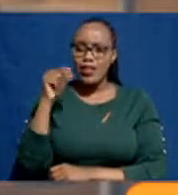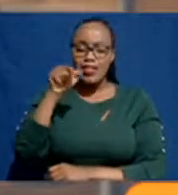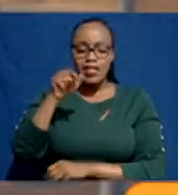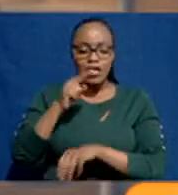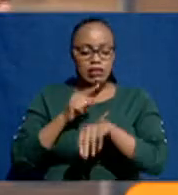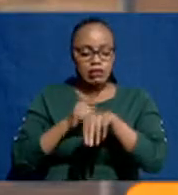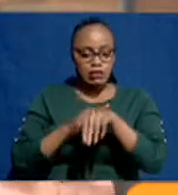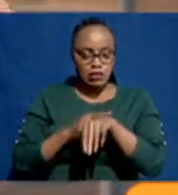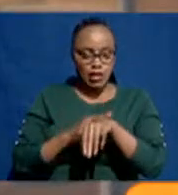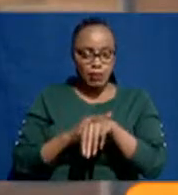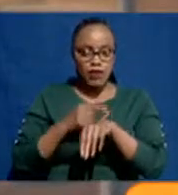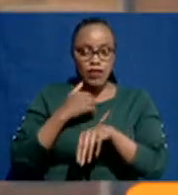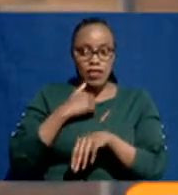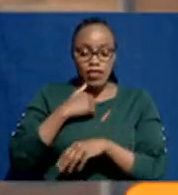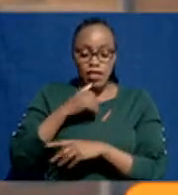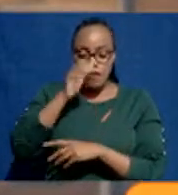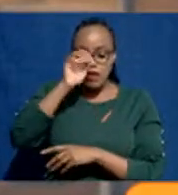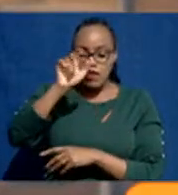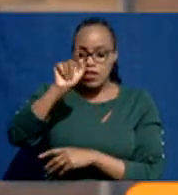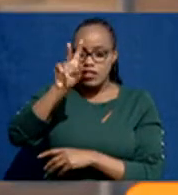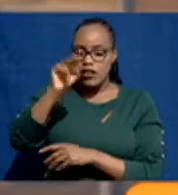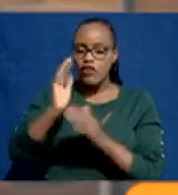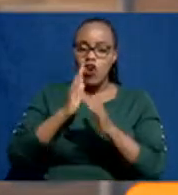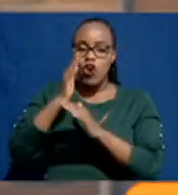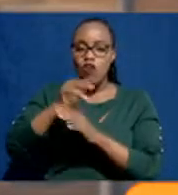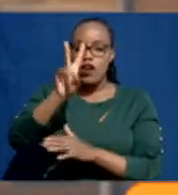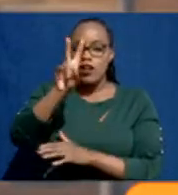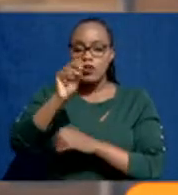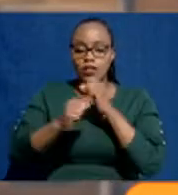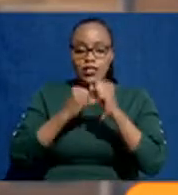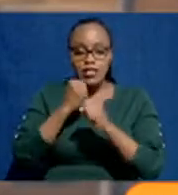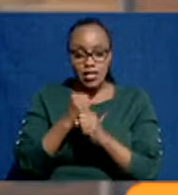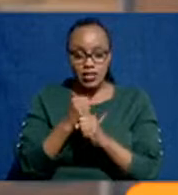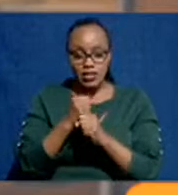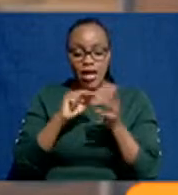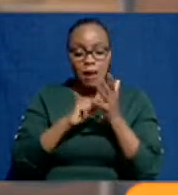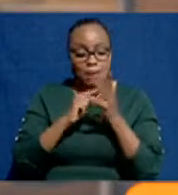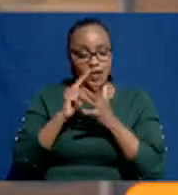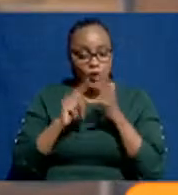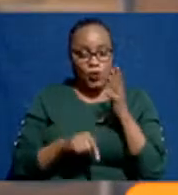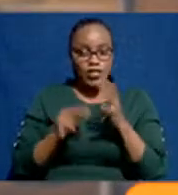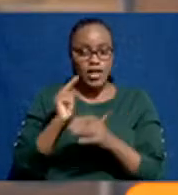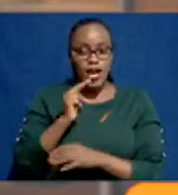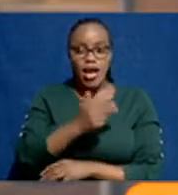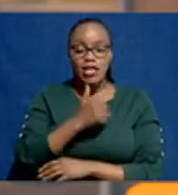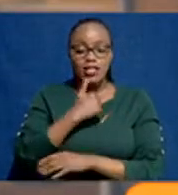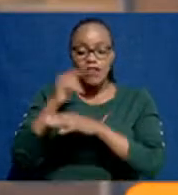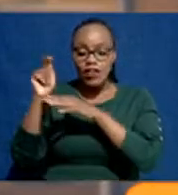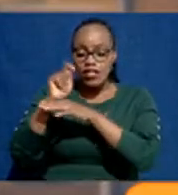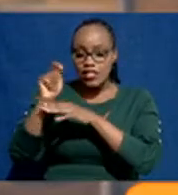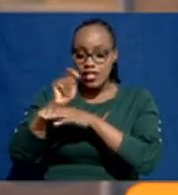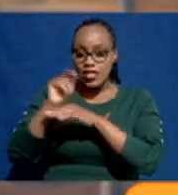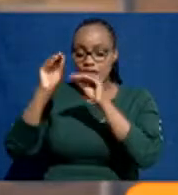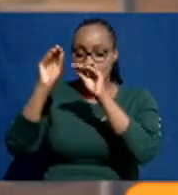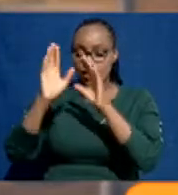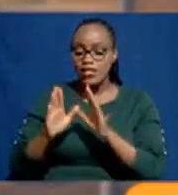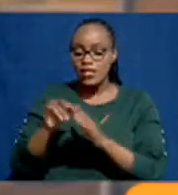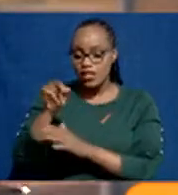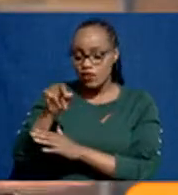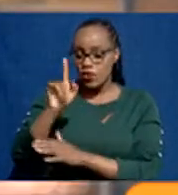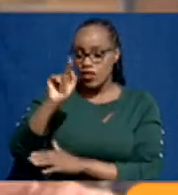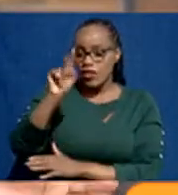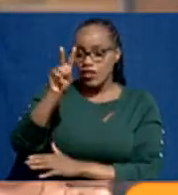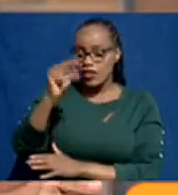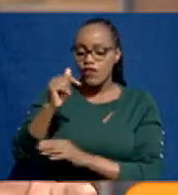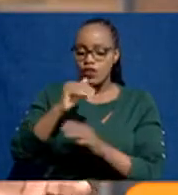time, we had neglected TVETs for more than 20 years, which means we had not even trained tutors for those TVETs